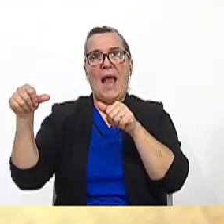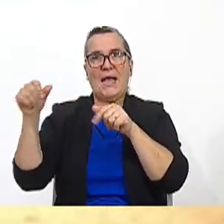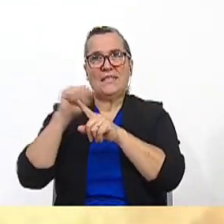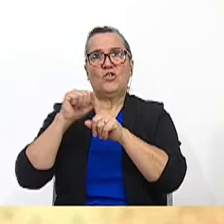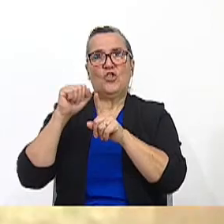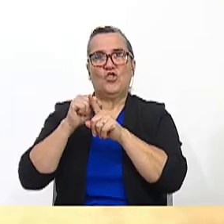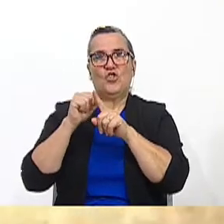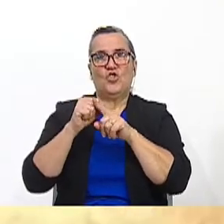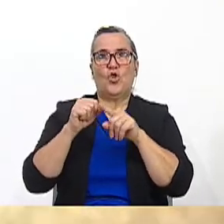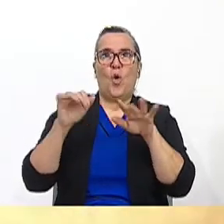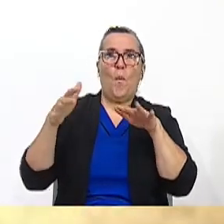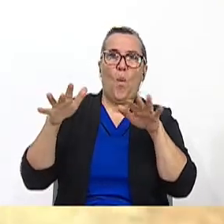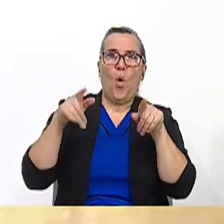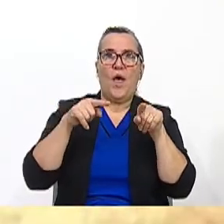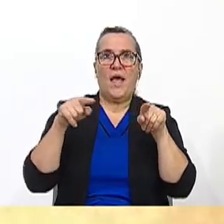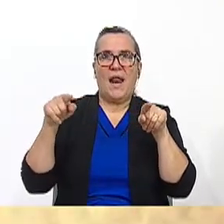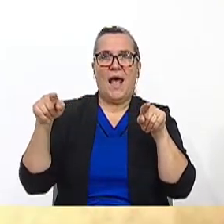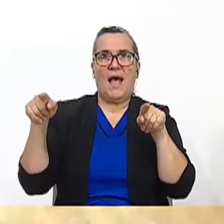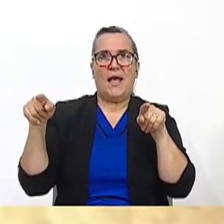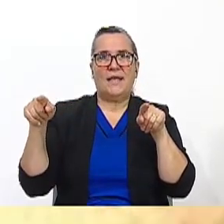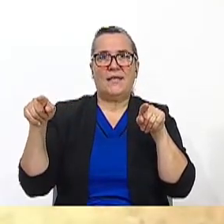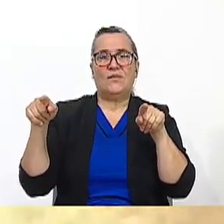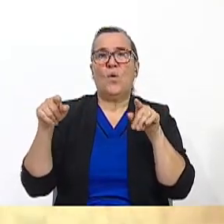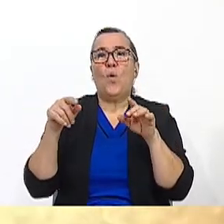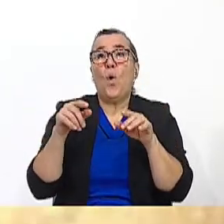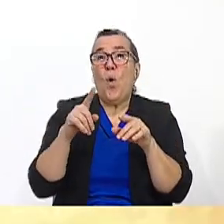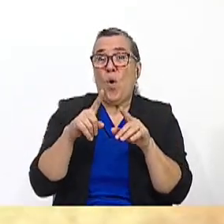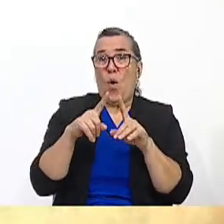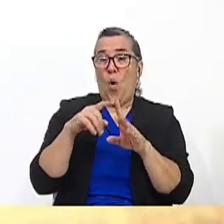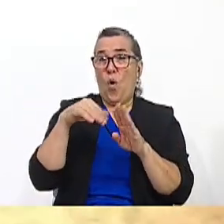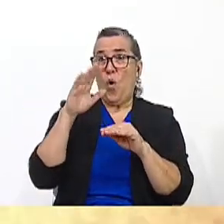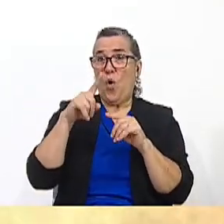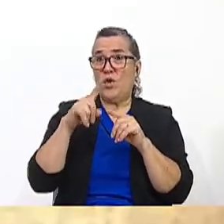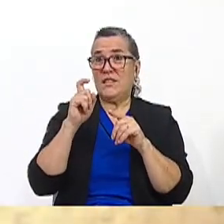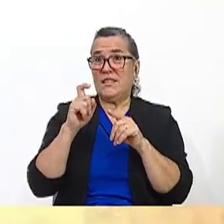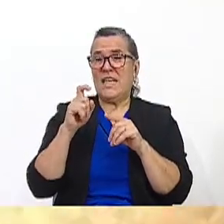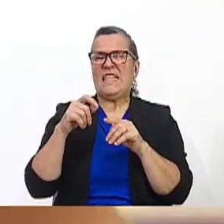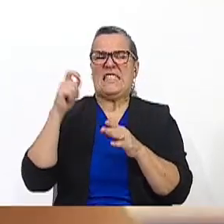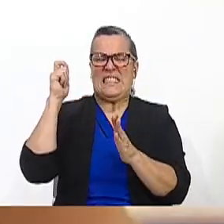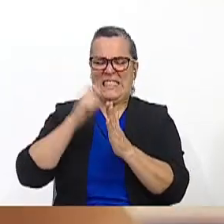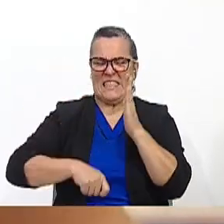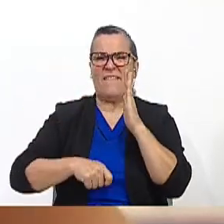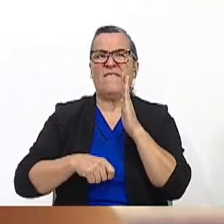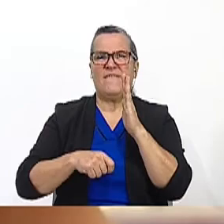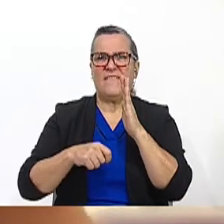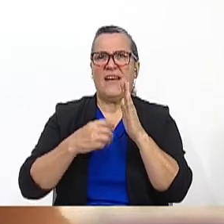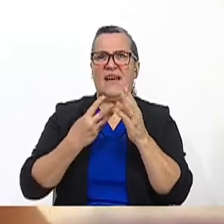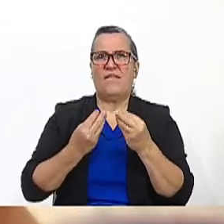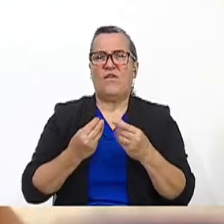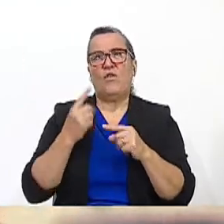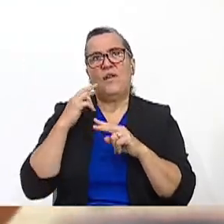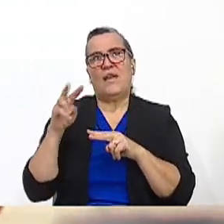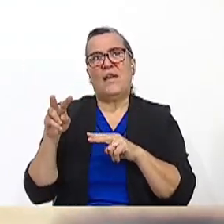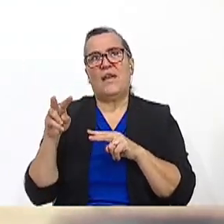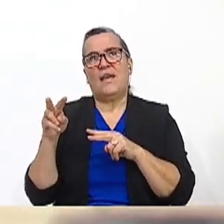to 100, you have a moderate case of nomophobia. Any score over 100, it's severe. You ready to see your score? Okay.